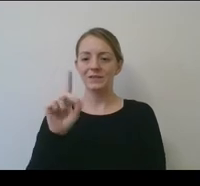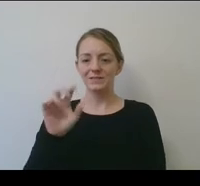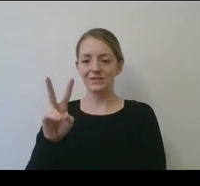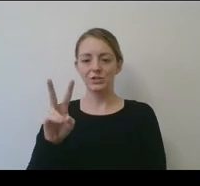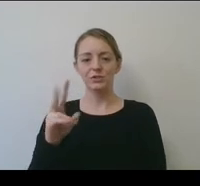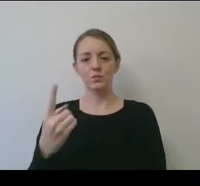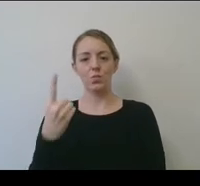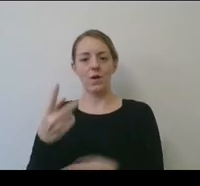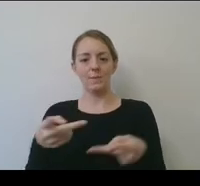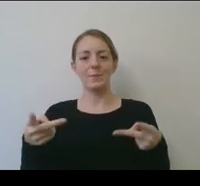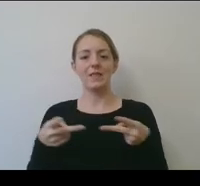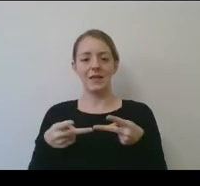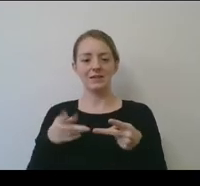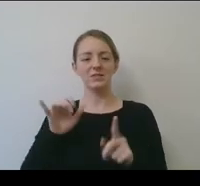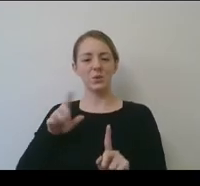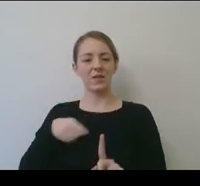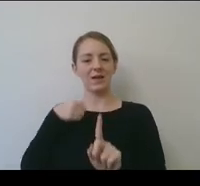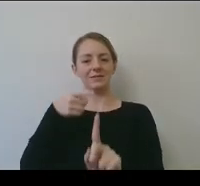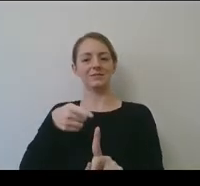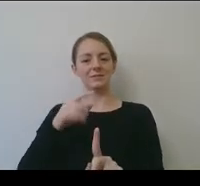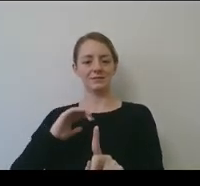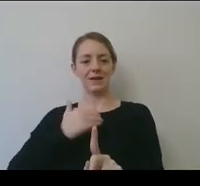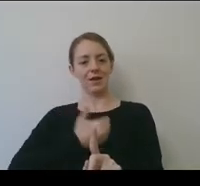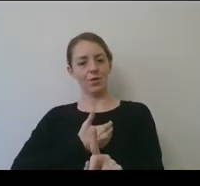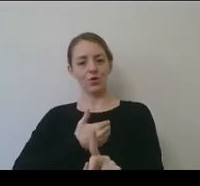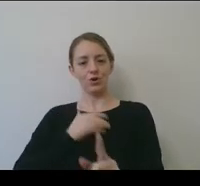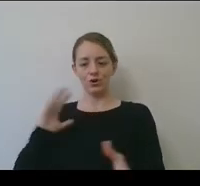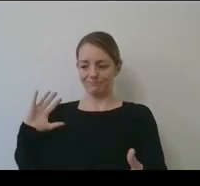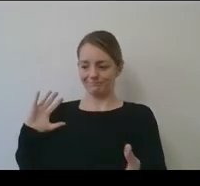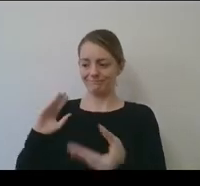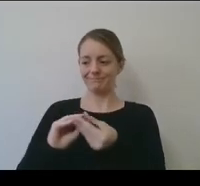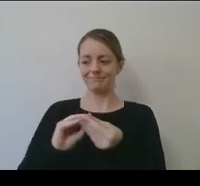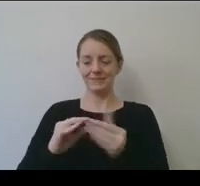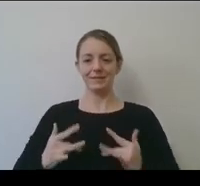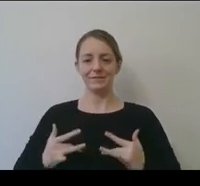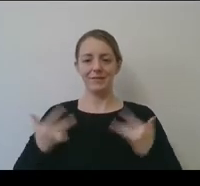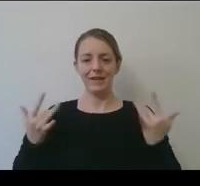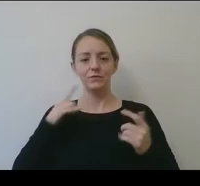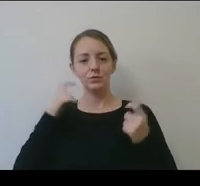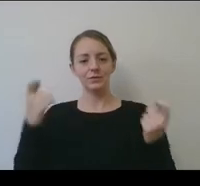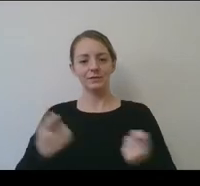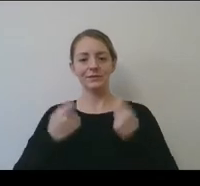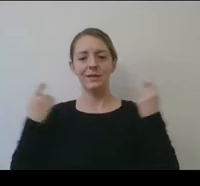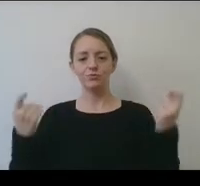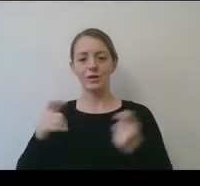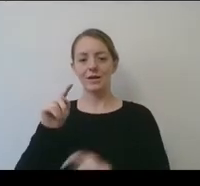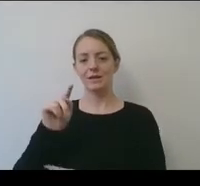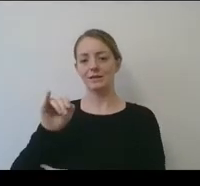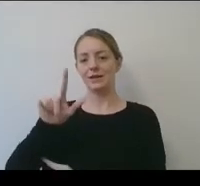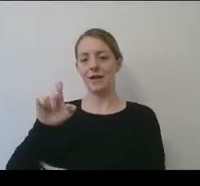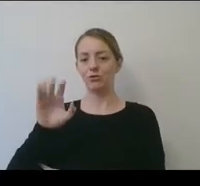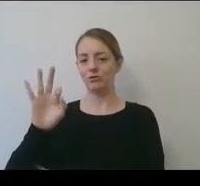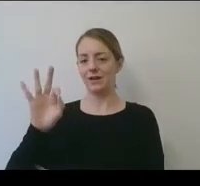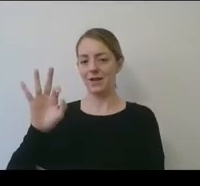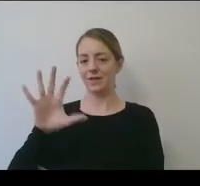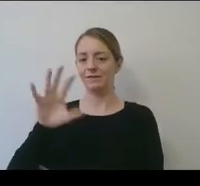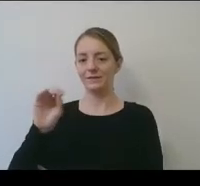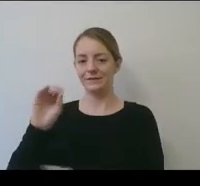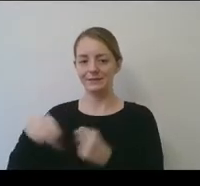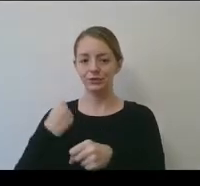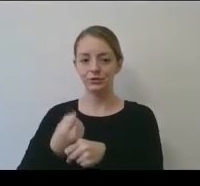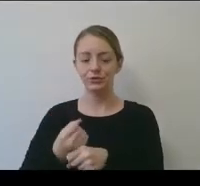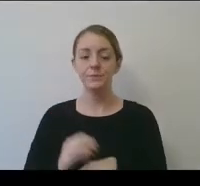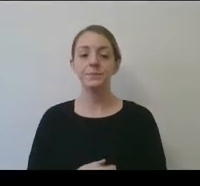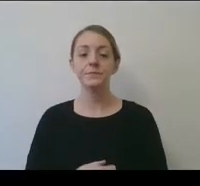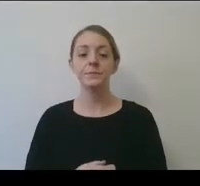that as our culminating event for celebrating Title IX at 50. I will also note that we'll send an